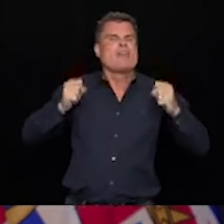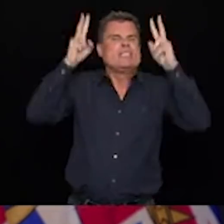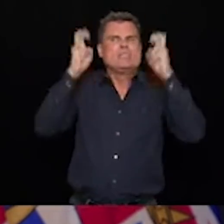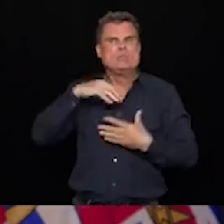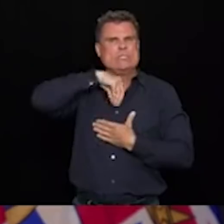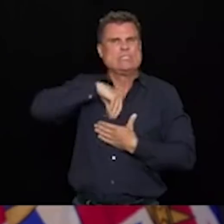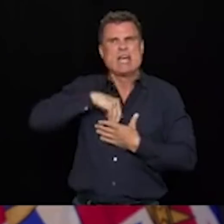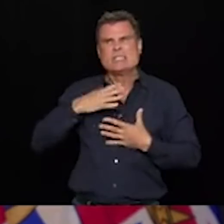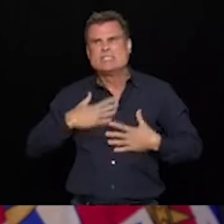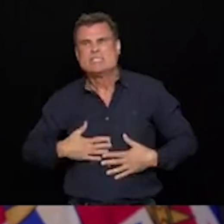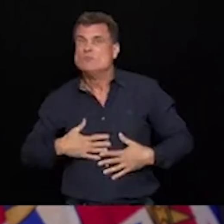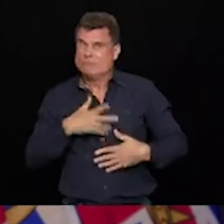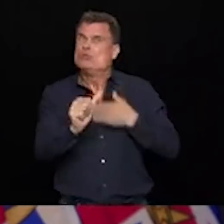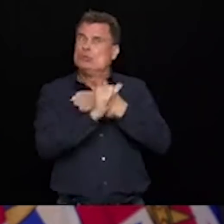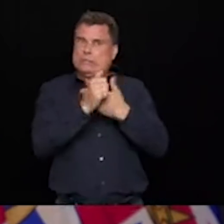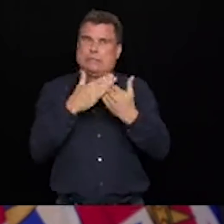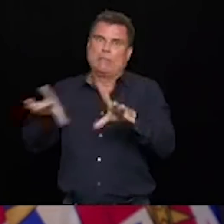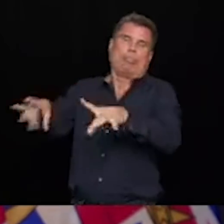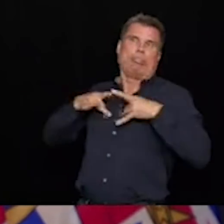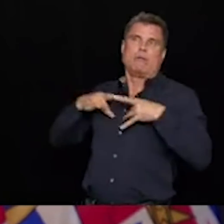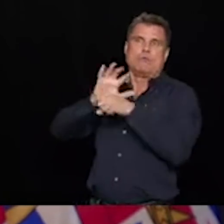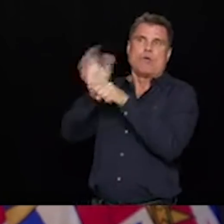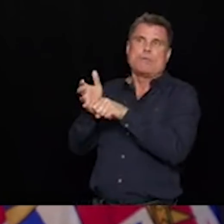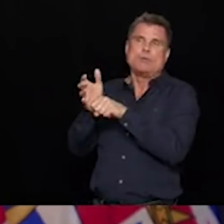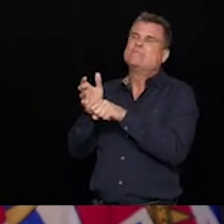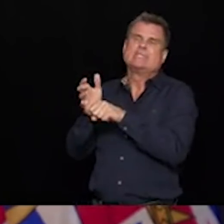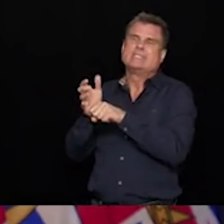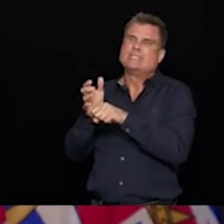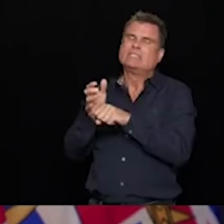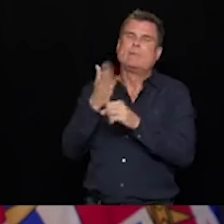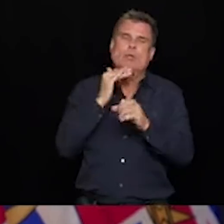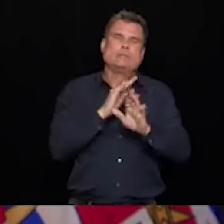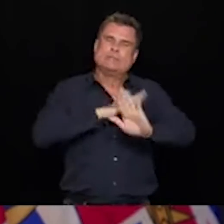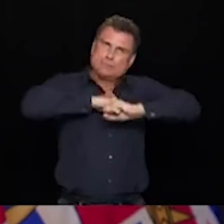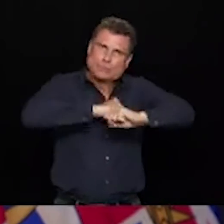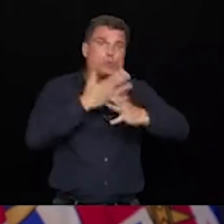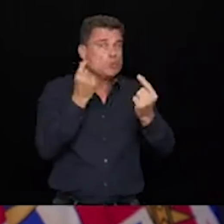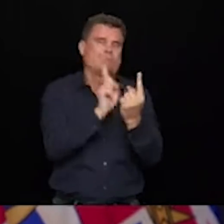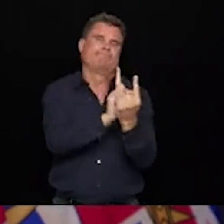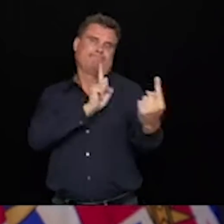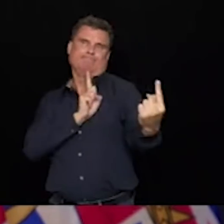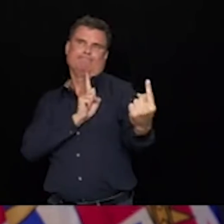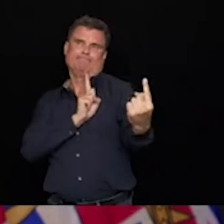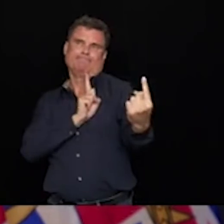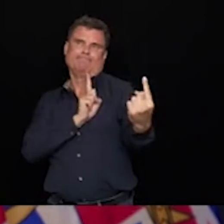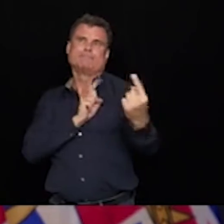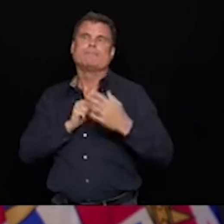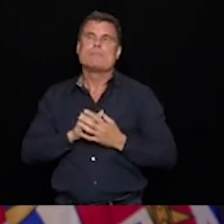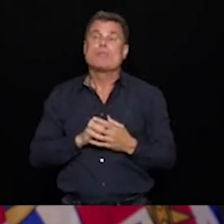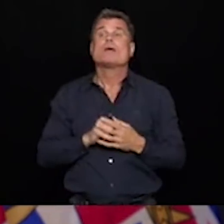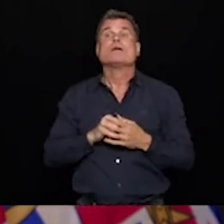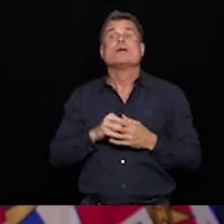you might want to step back and reduce the number of contacts you have outside that or maintain a distance from those